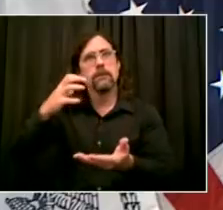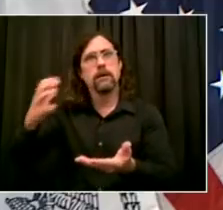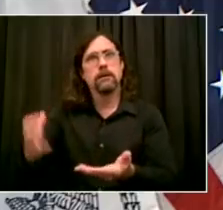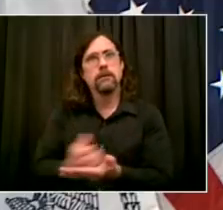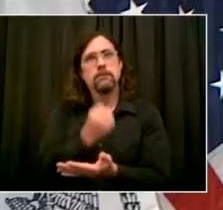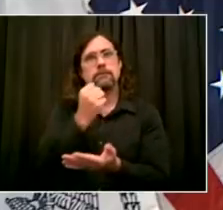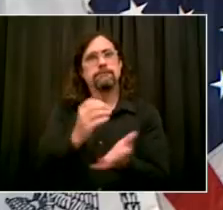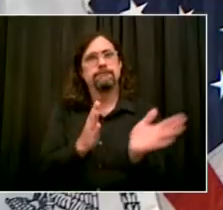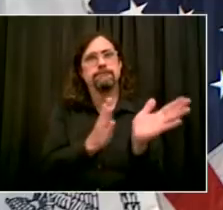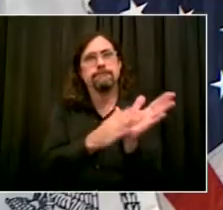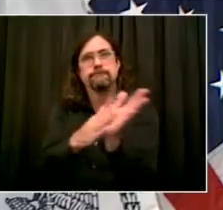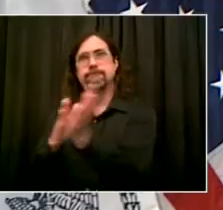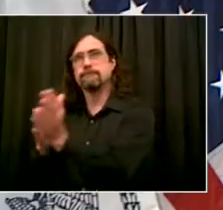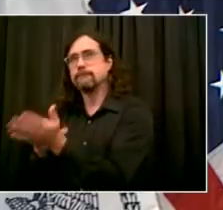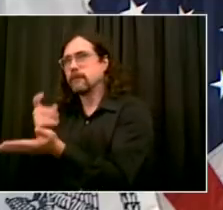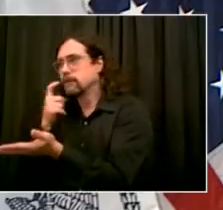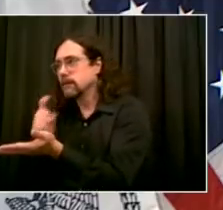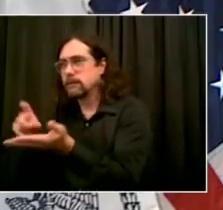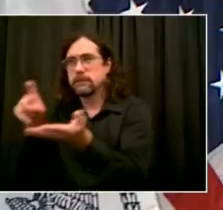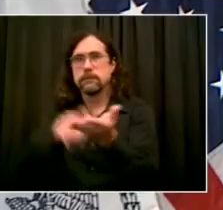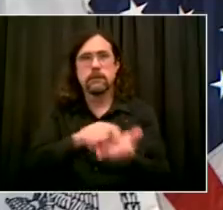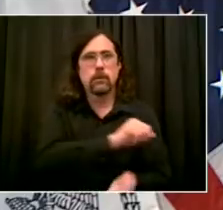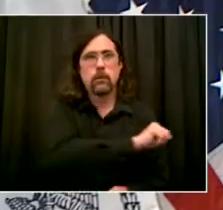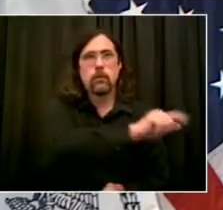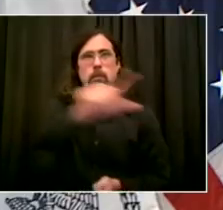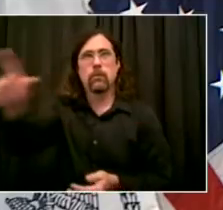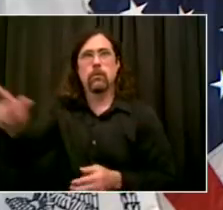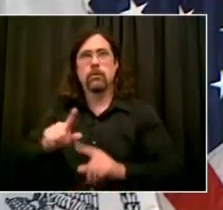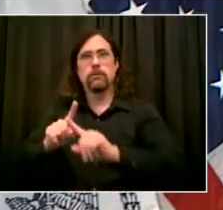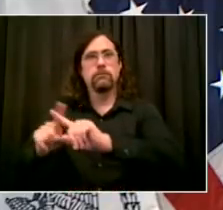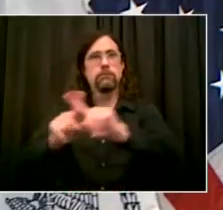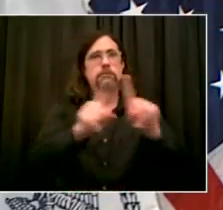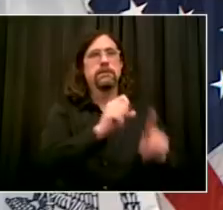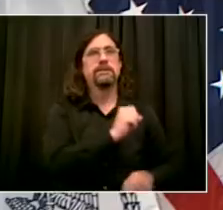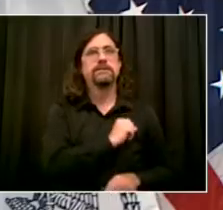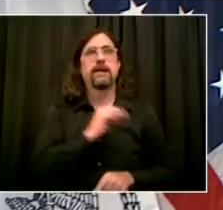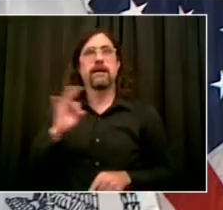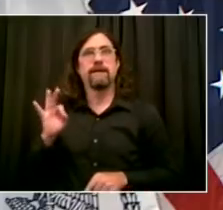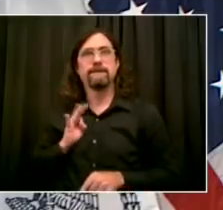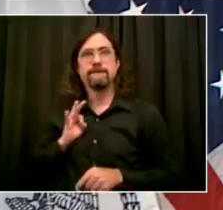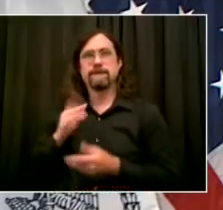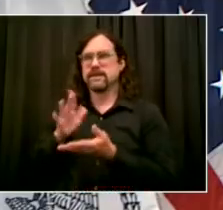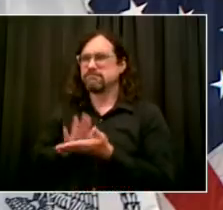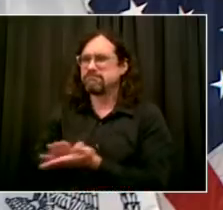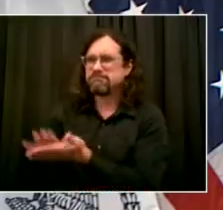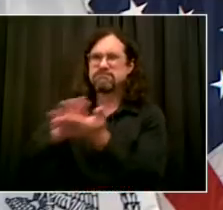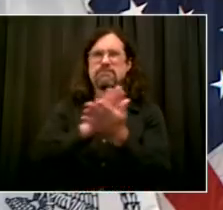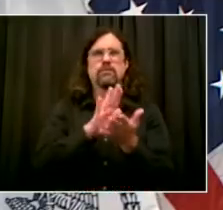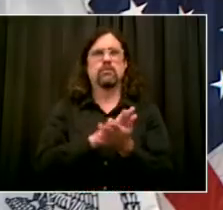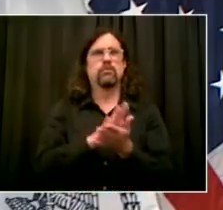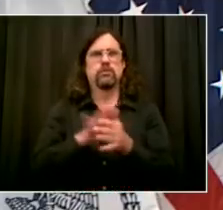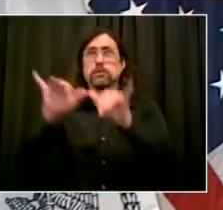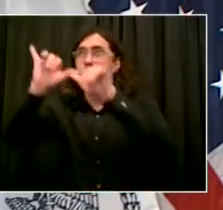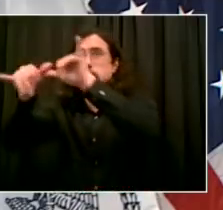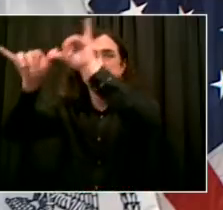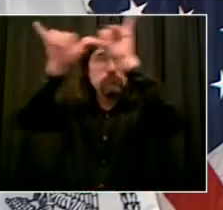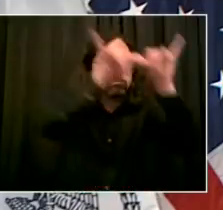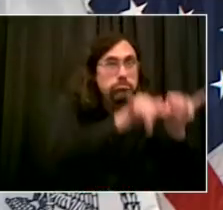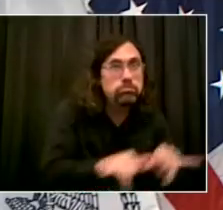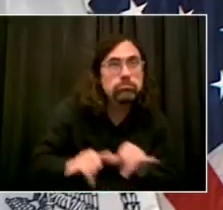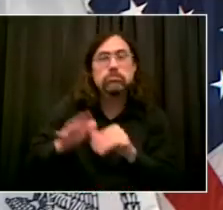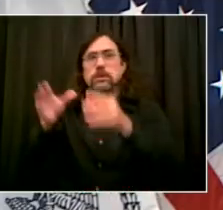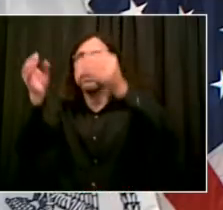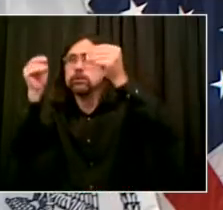who's going to be in that situation room with Commissioner LaRocca. All the folks who are working night and day, our healthcare team, extraordinary